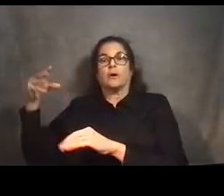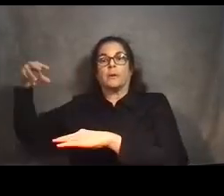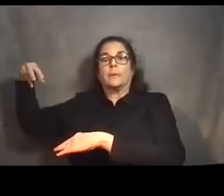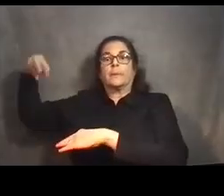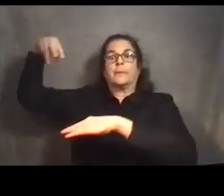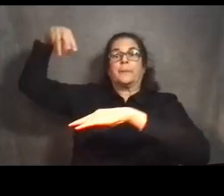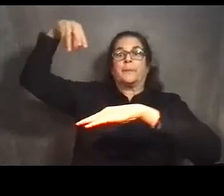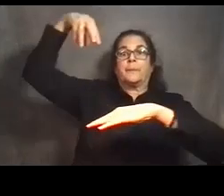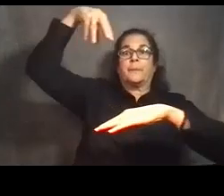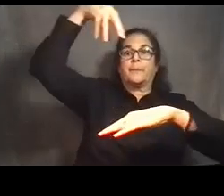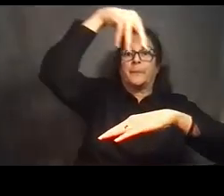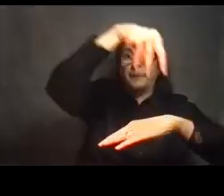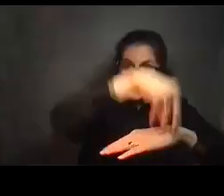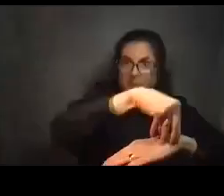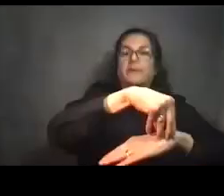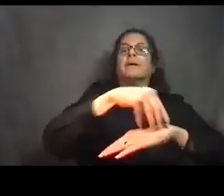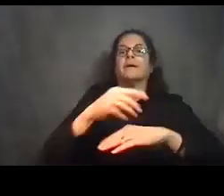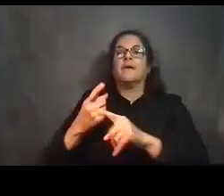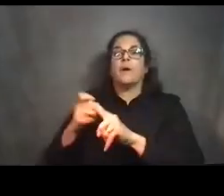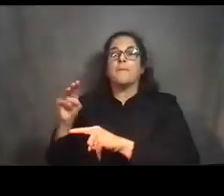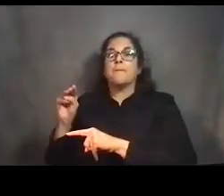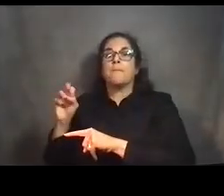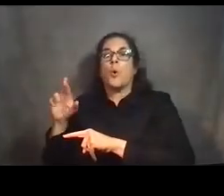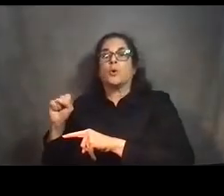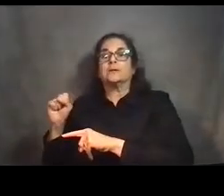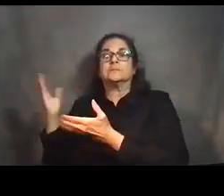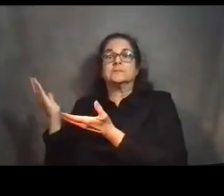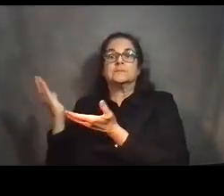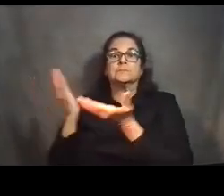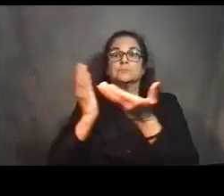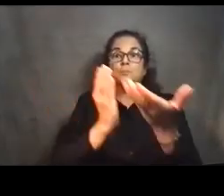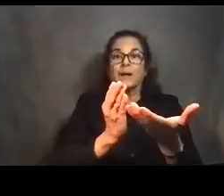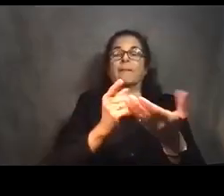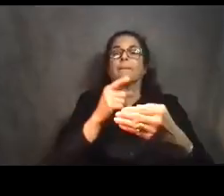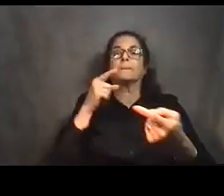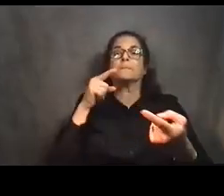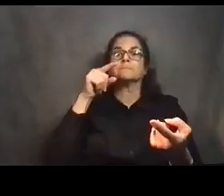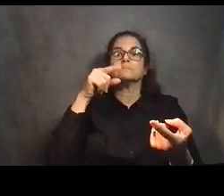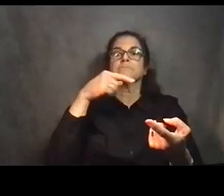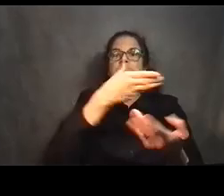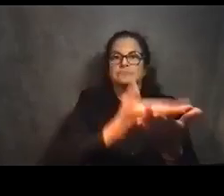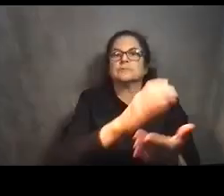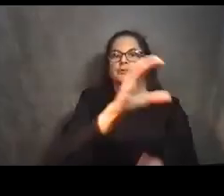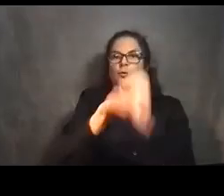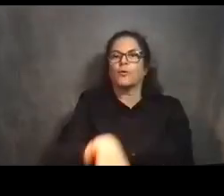Morris and in order to place them up on the gantry to be able to erect the bridge. Next slide, please.